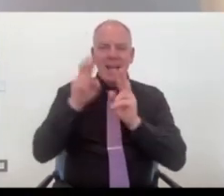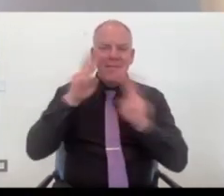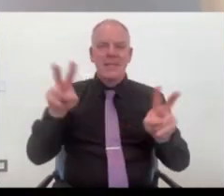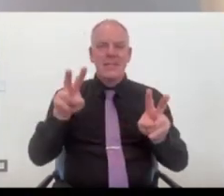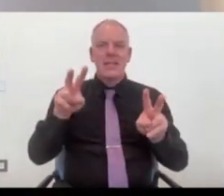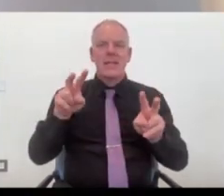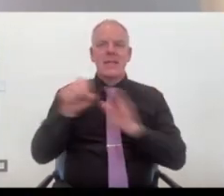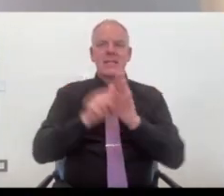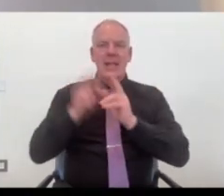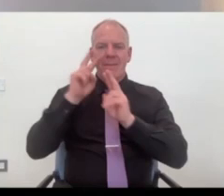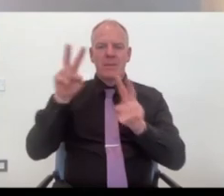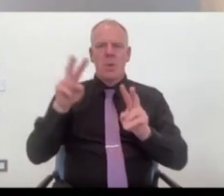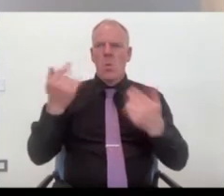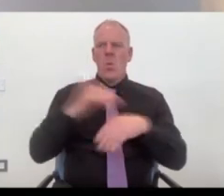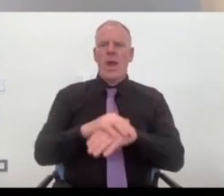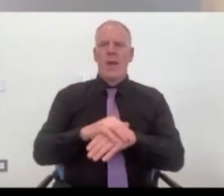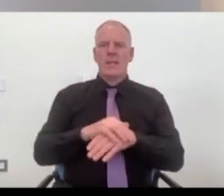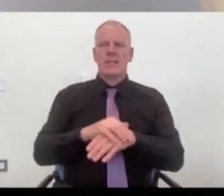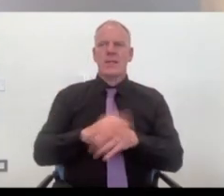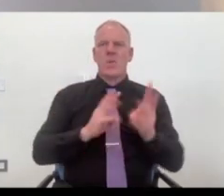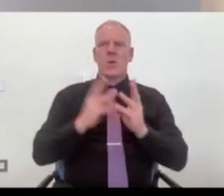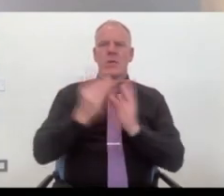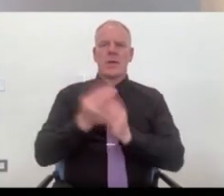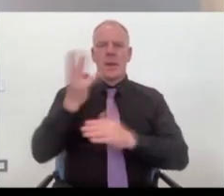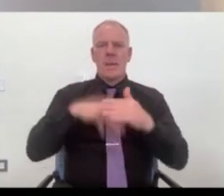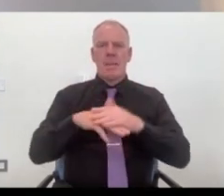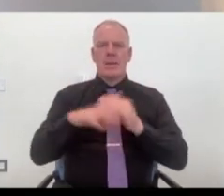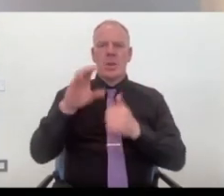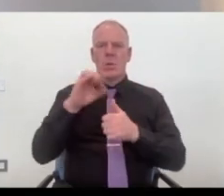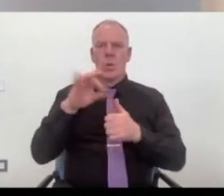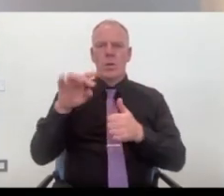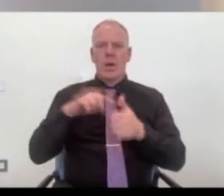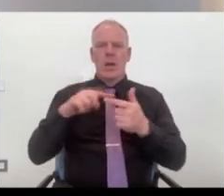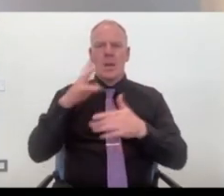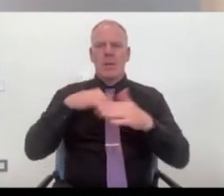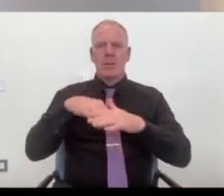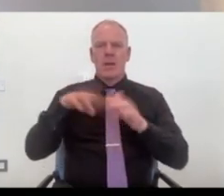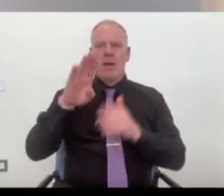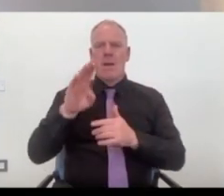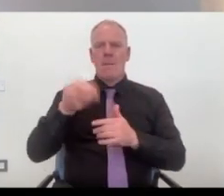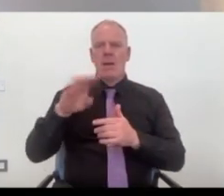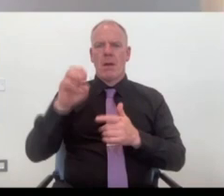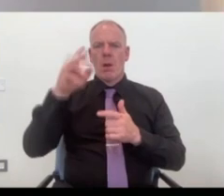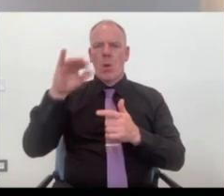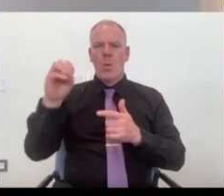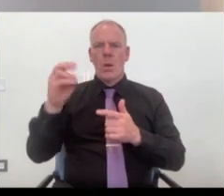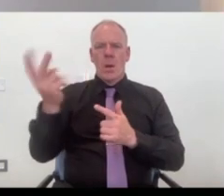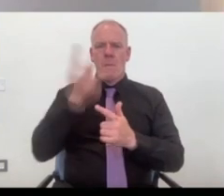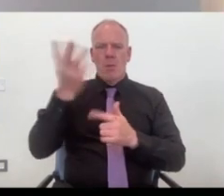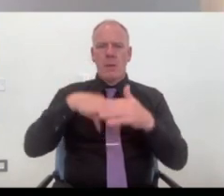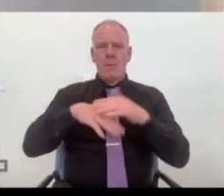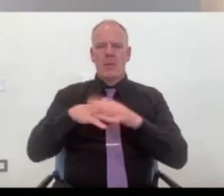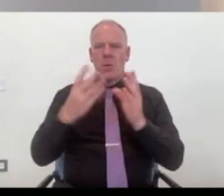are the cross-border missions? Like, especially now with Minister Coots and Minister McConnell, the fact that they're both ministers of